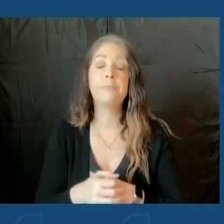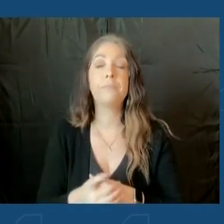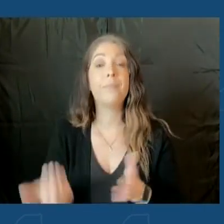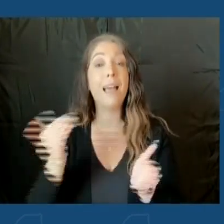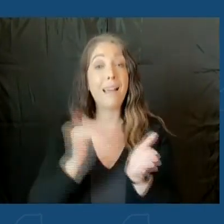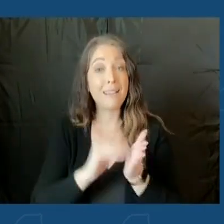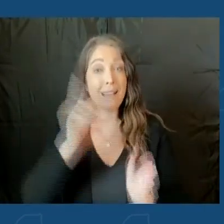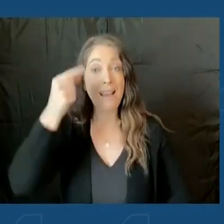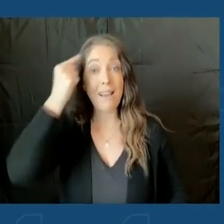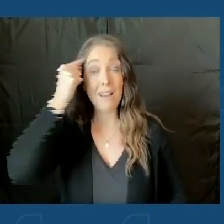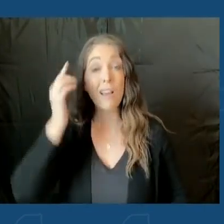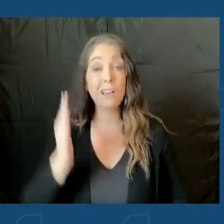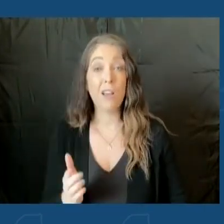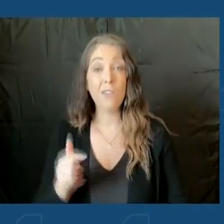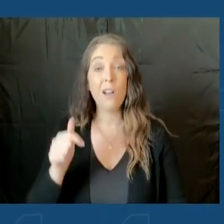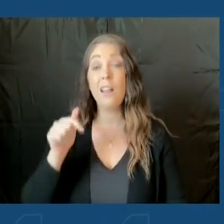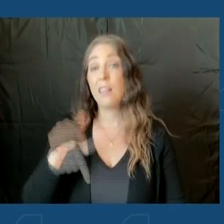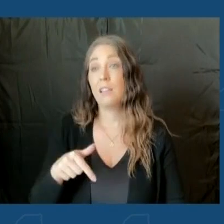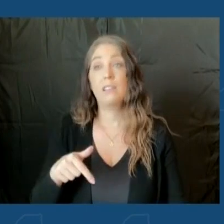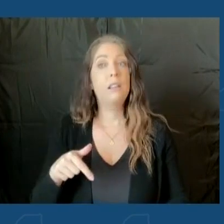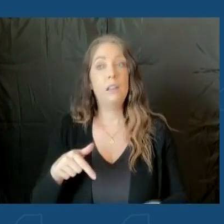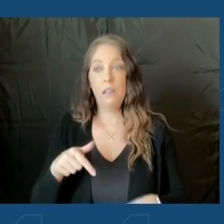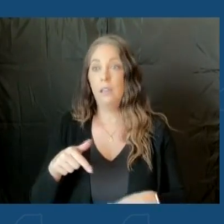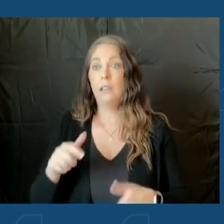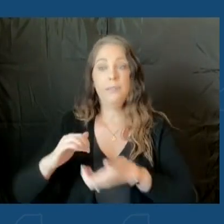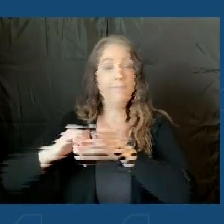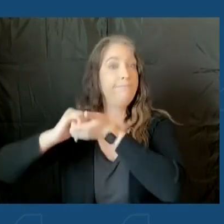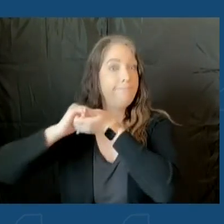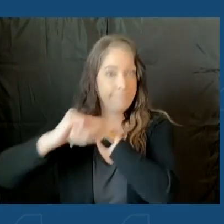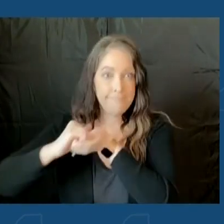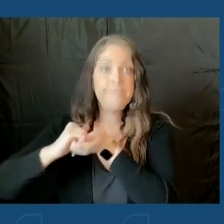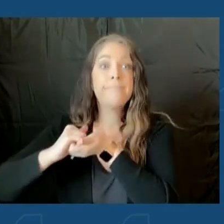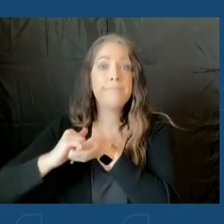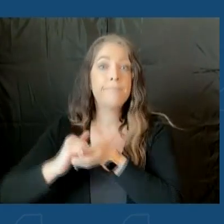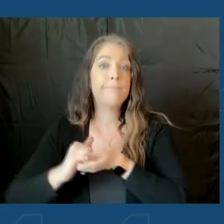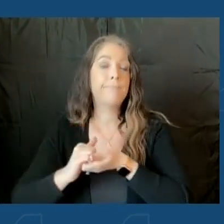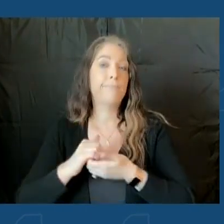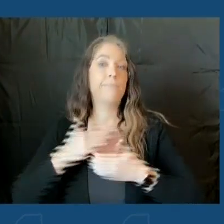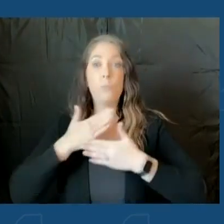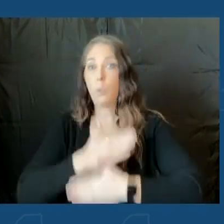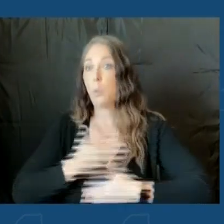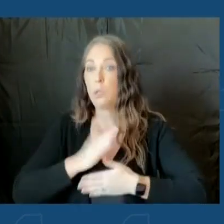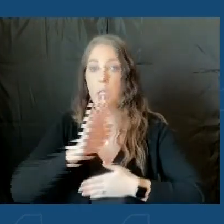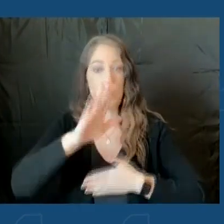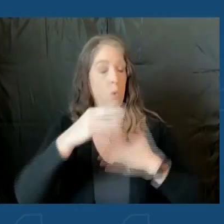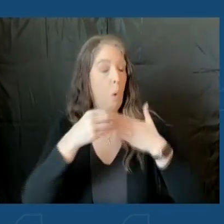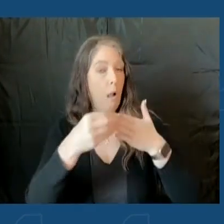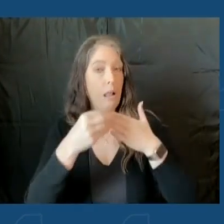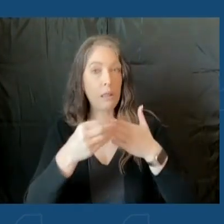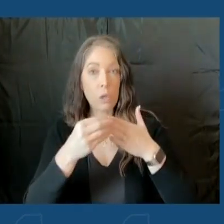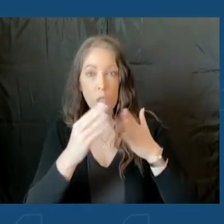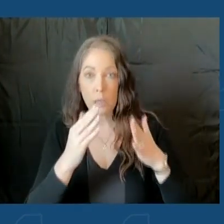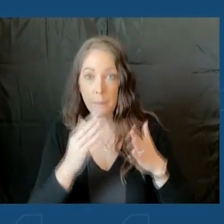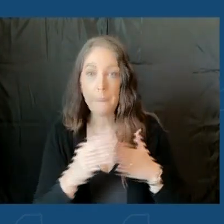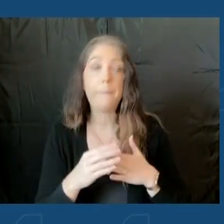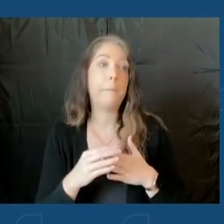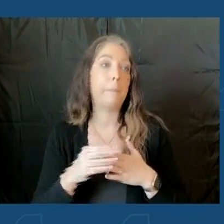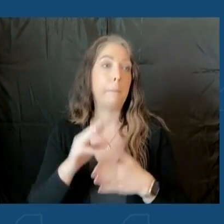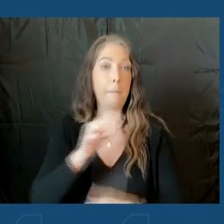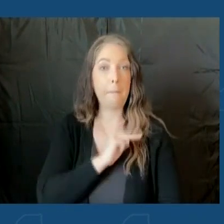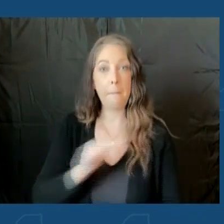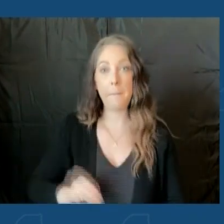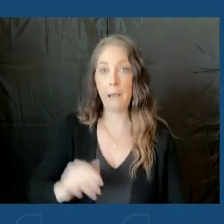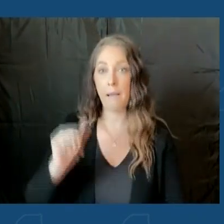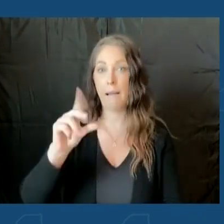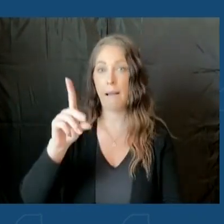has been, as these things always are, a very close partnership. And I really appreciate your leadership, Mayor Adams, in both